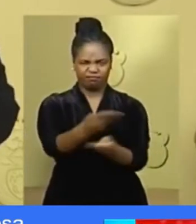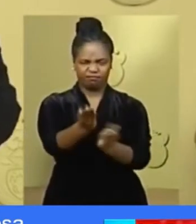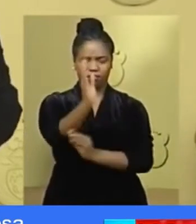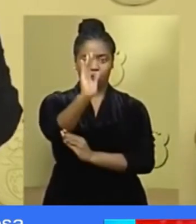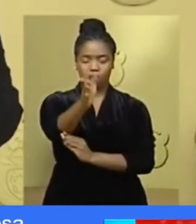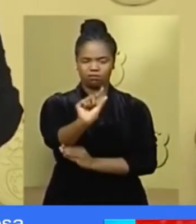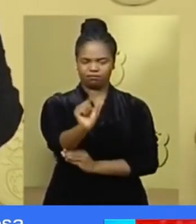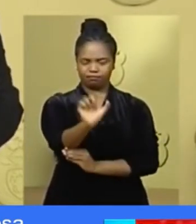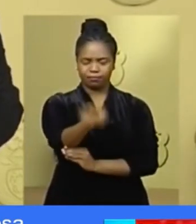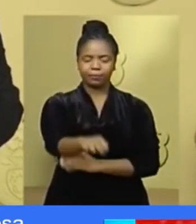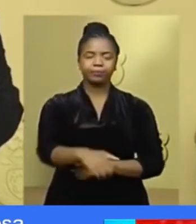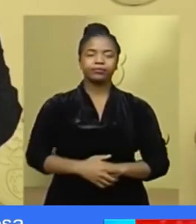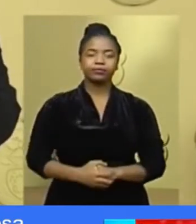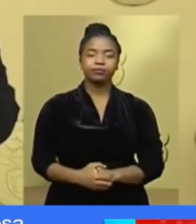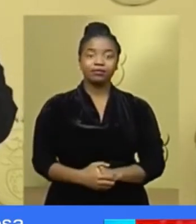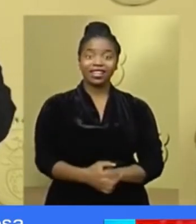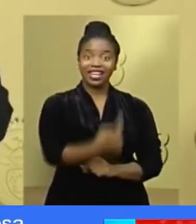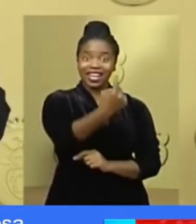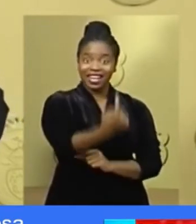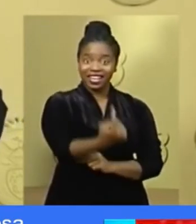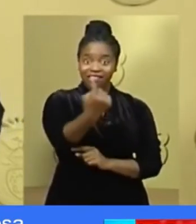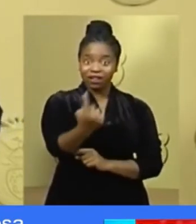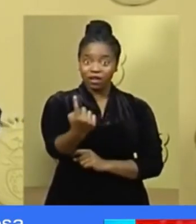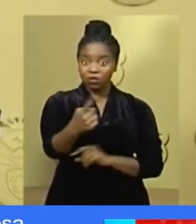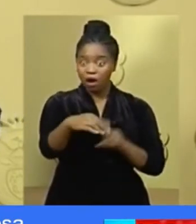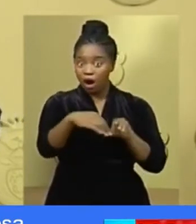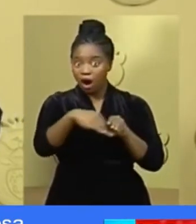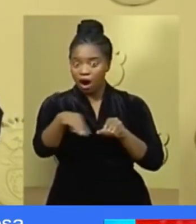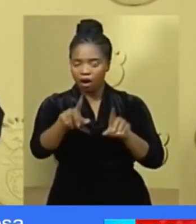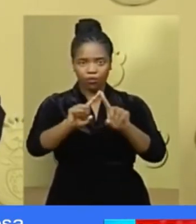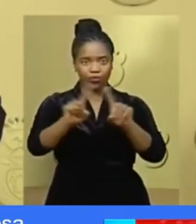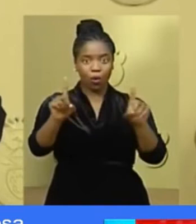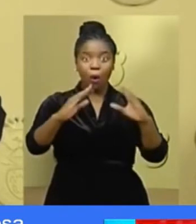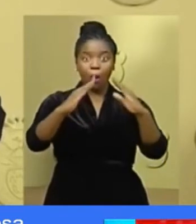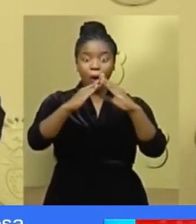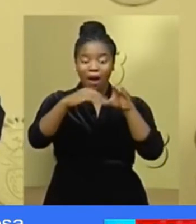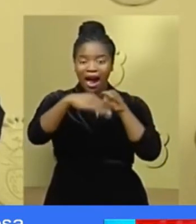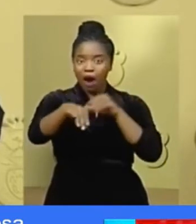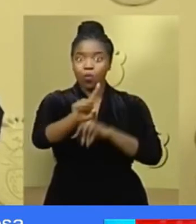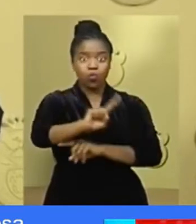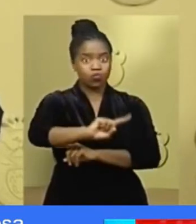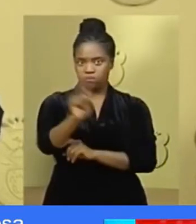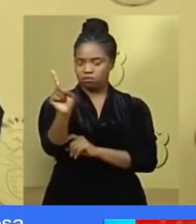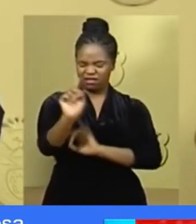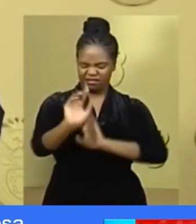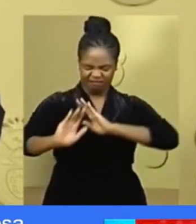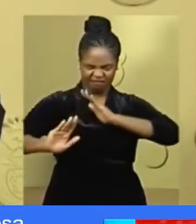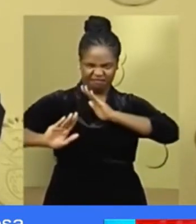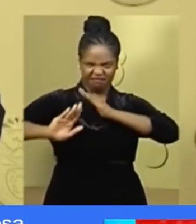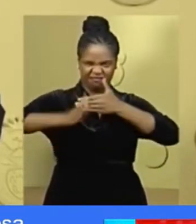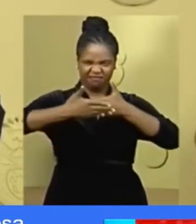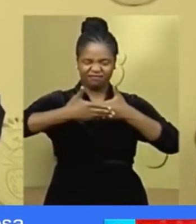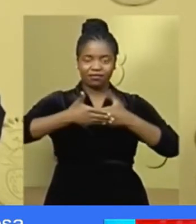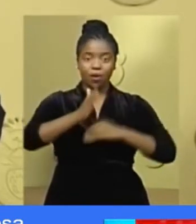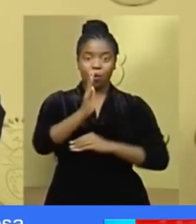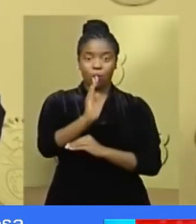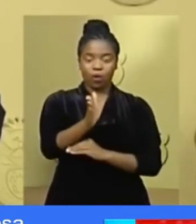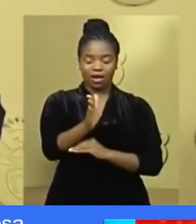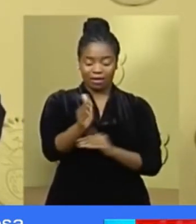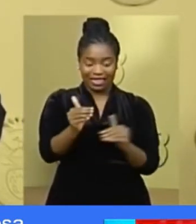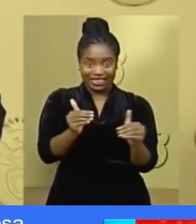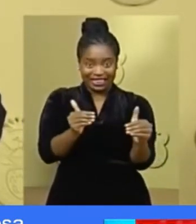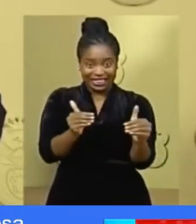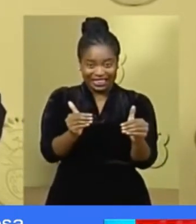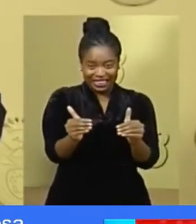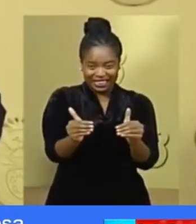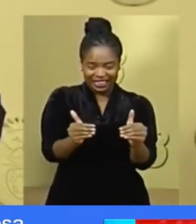individuals will not be allowed to leave their homes except under strictly controlled